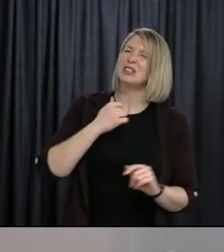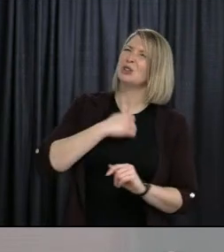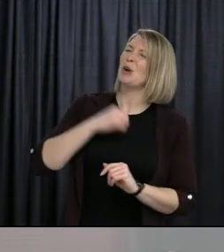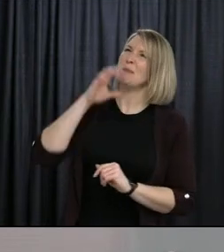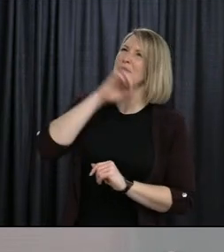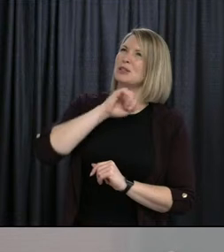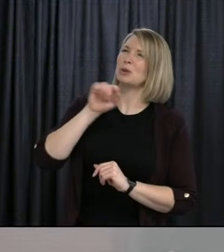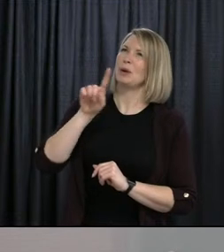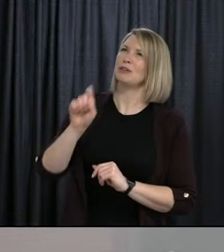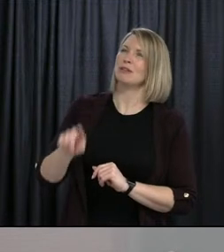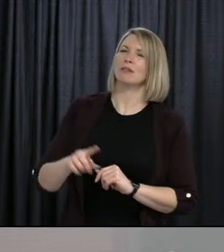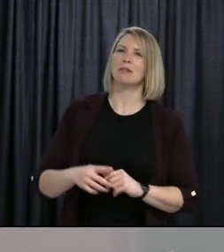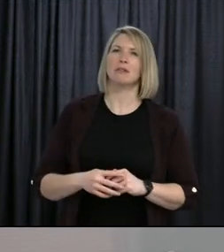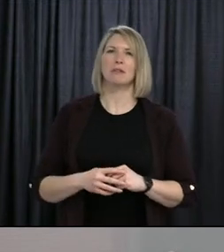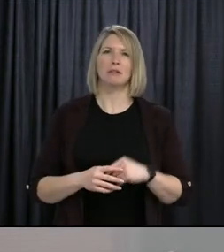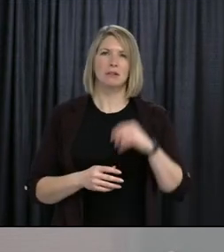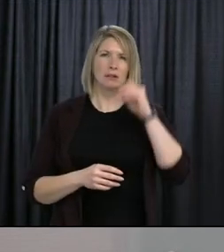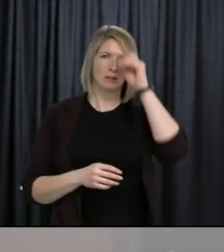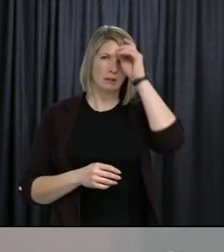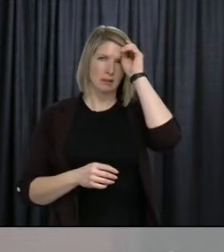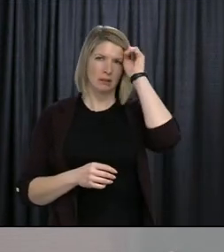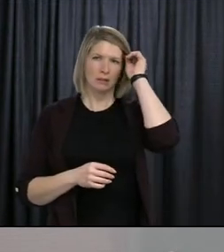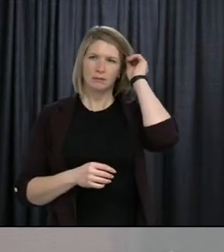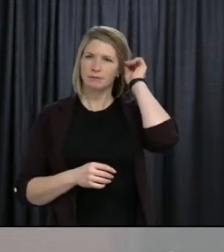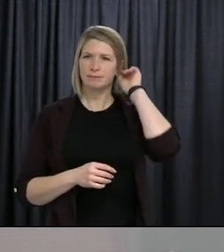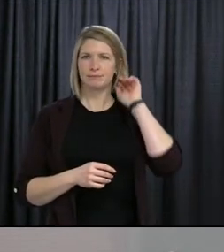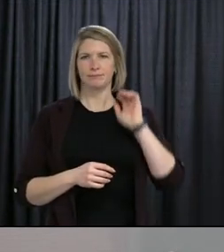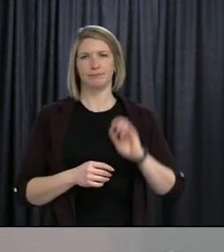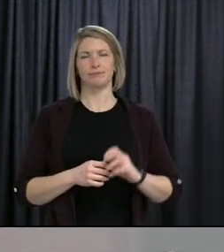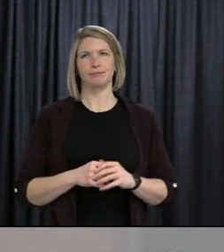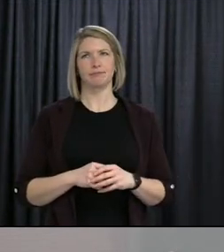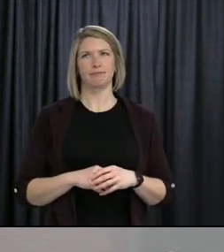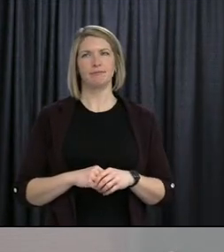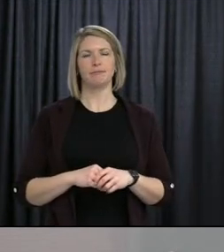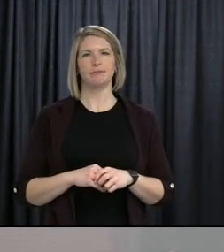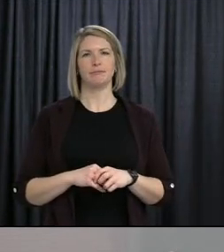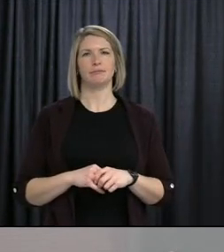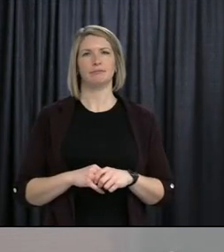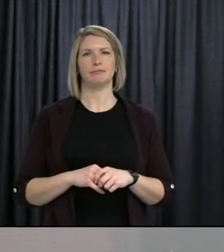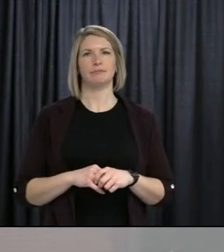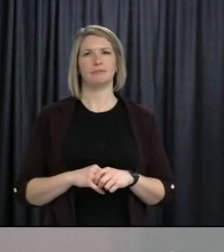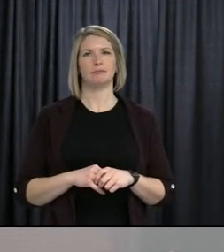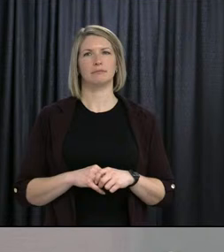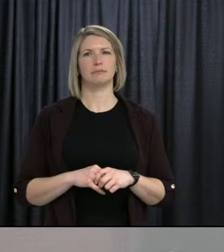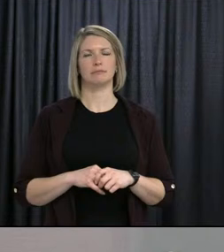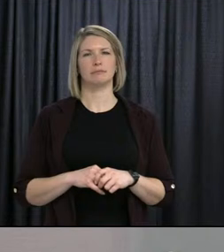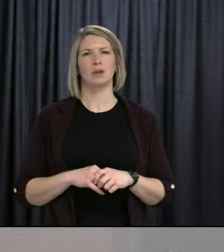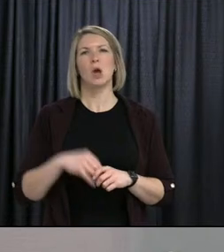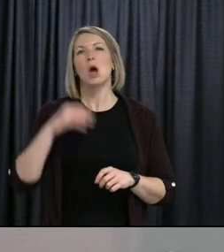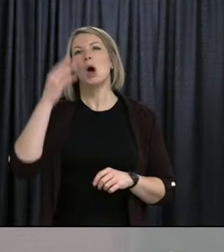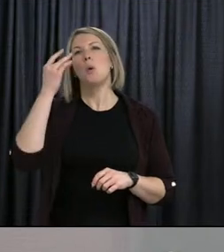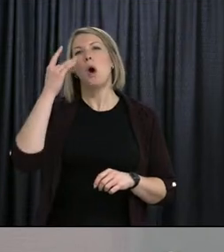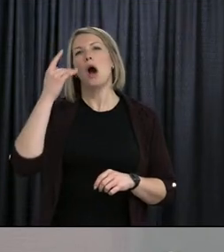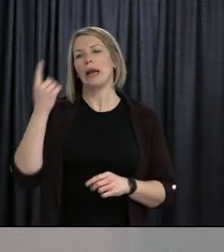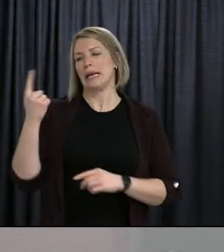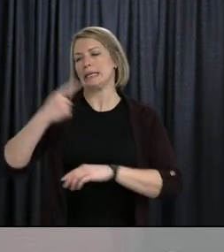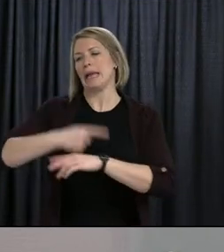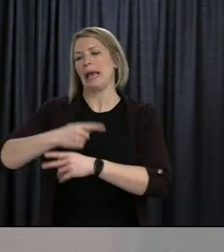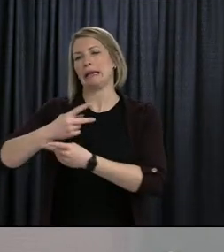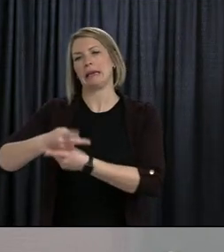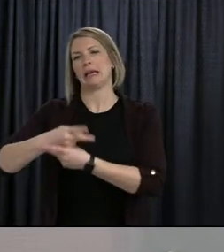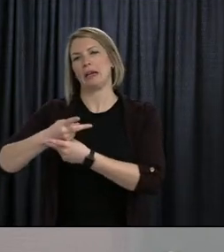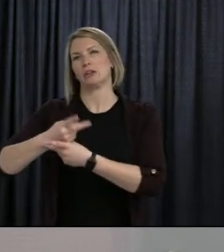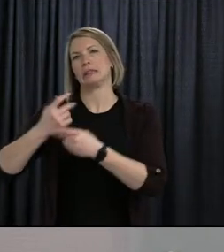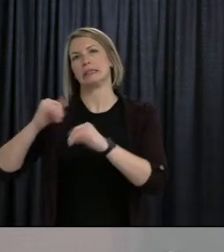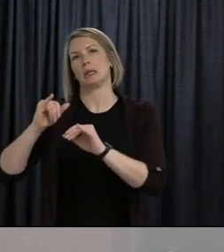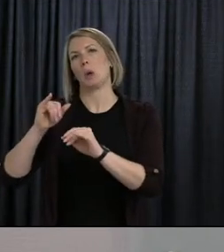Yes, so I was just wondering why are the kindergartens still open and how will you ensure